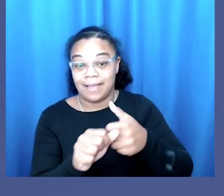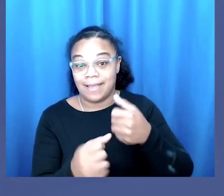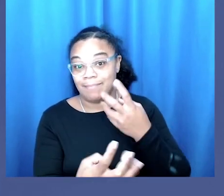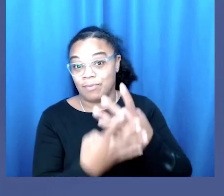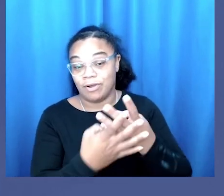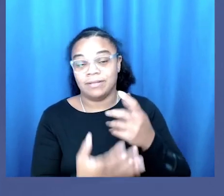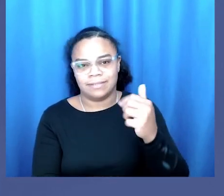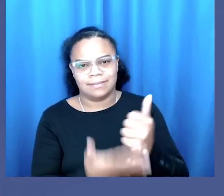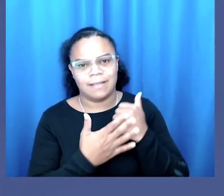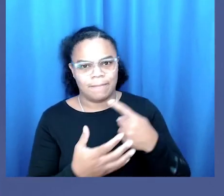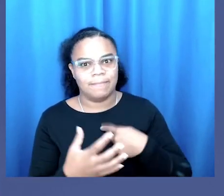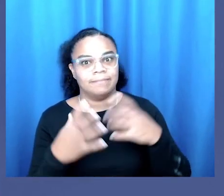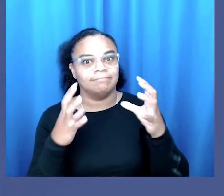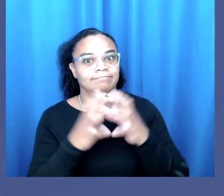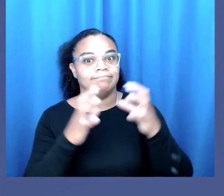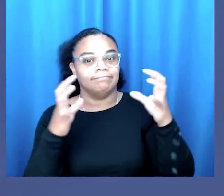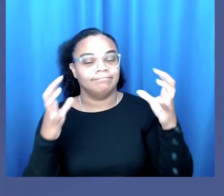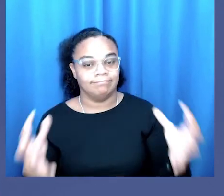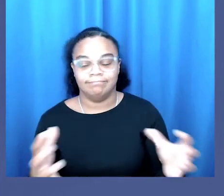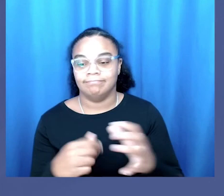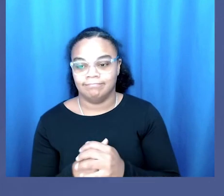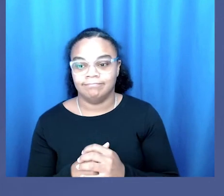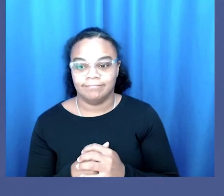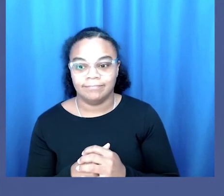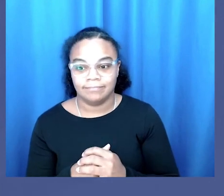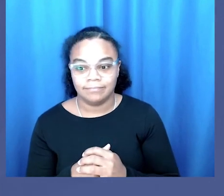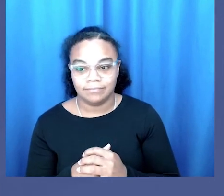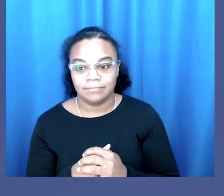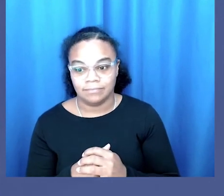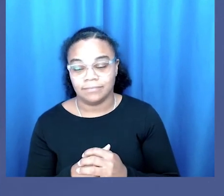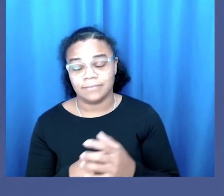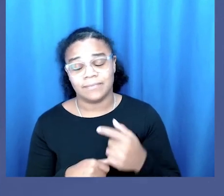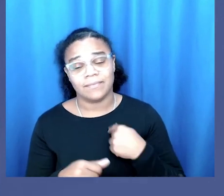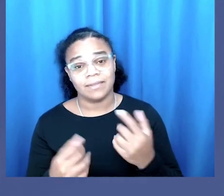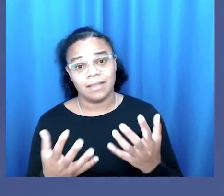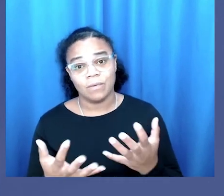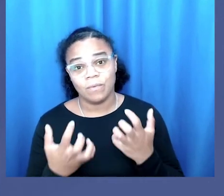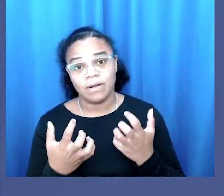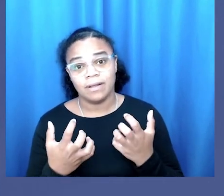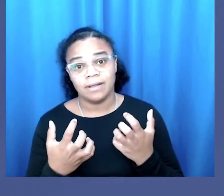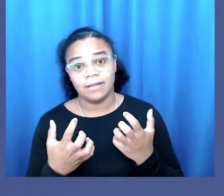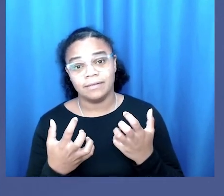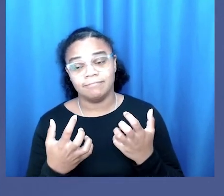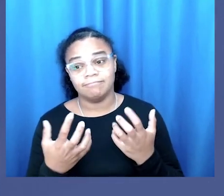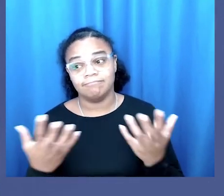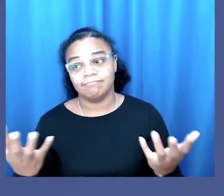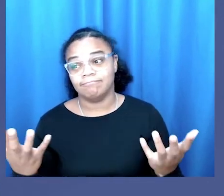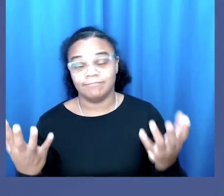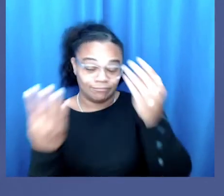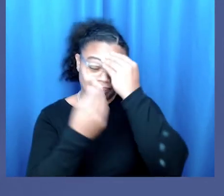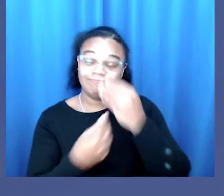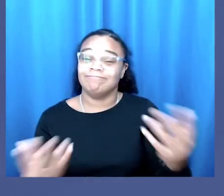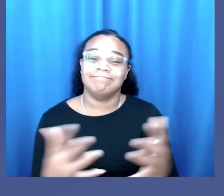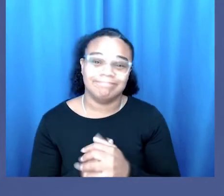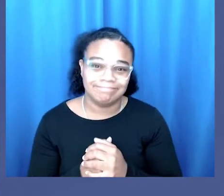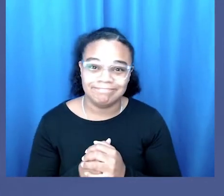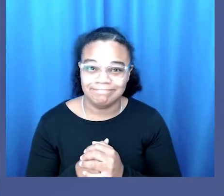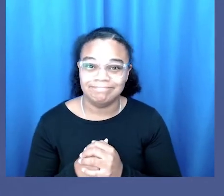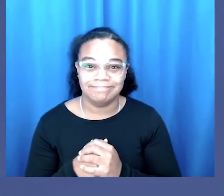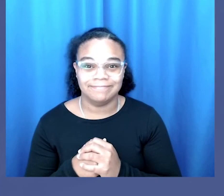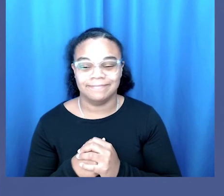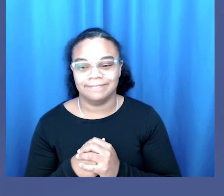has um helped me tremendously so I just would like to make that known